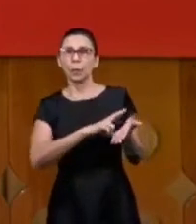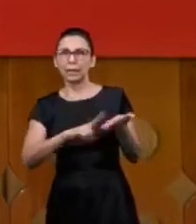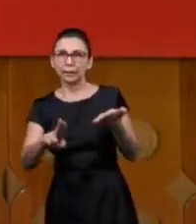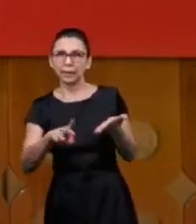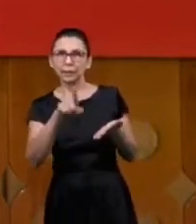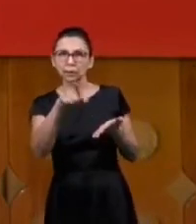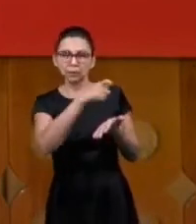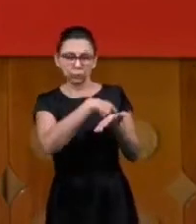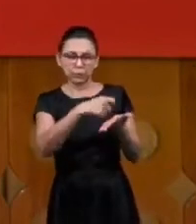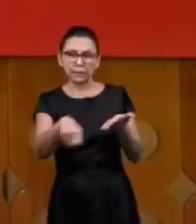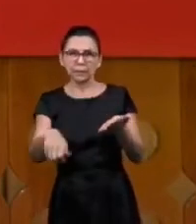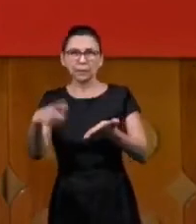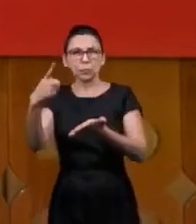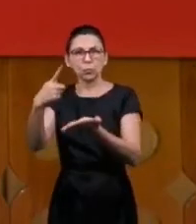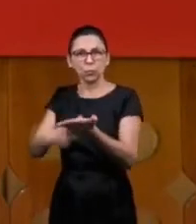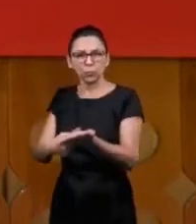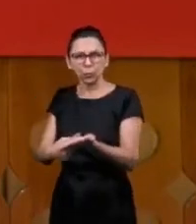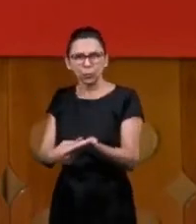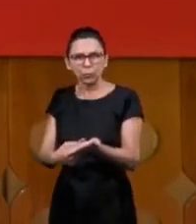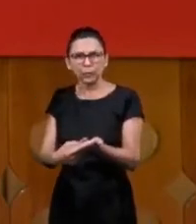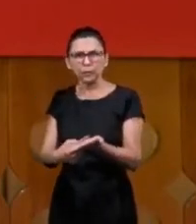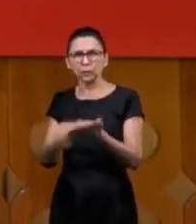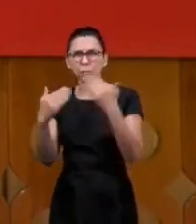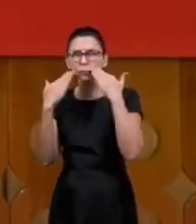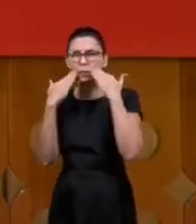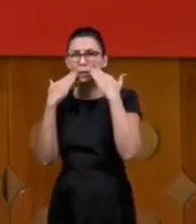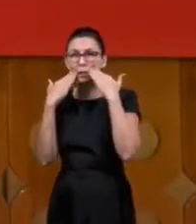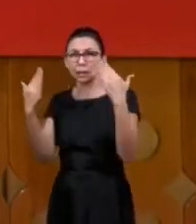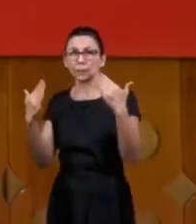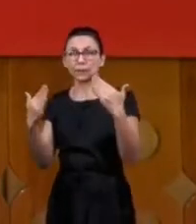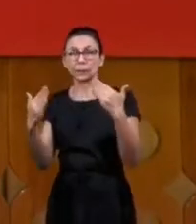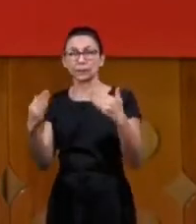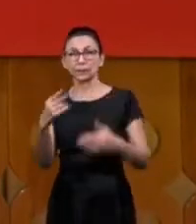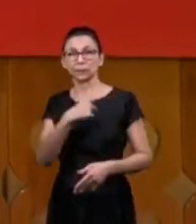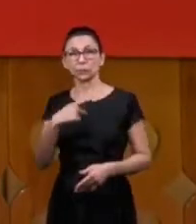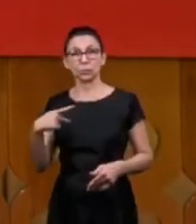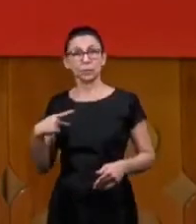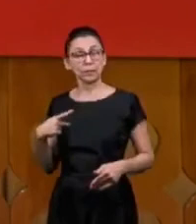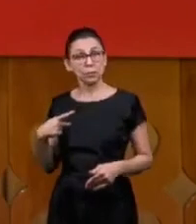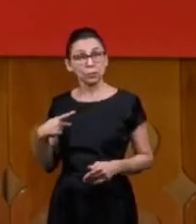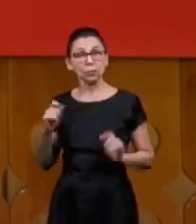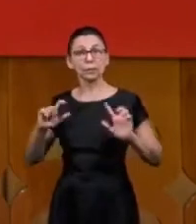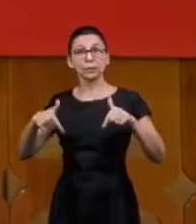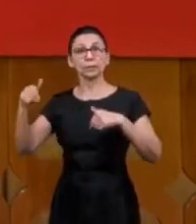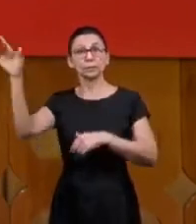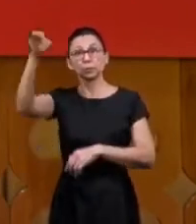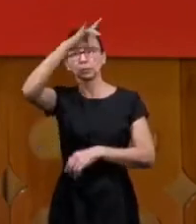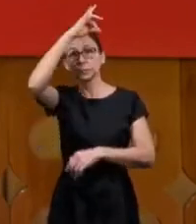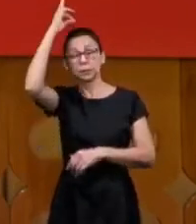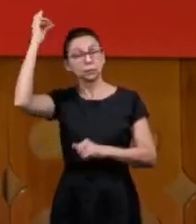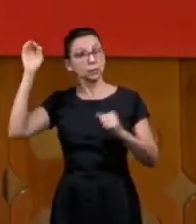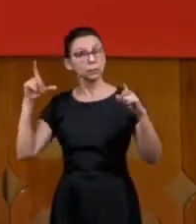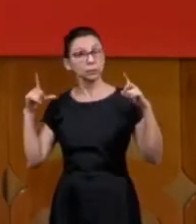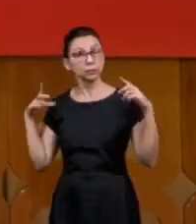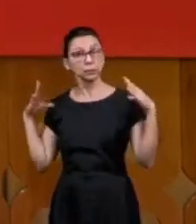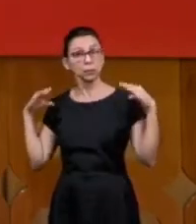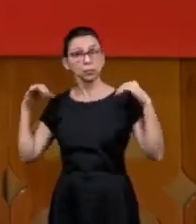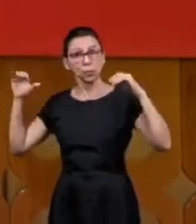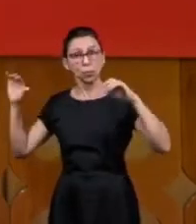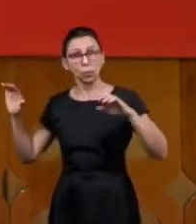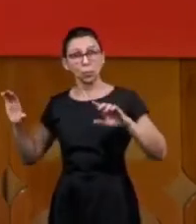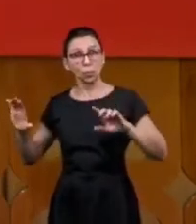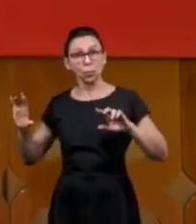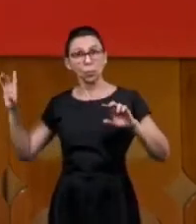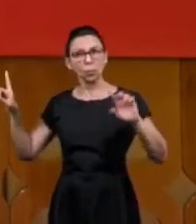when you knelt before the pulpit before the pastors with the operation of the Holy Spirit the ministry of angels and everything else your